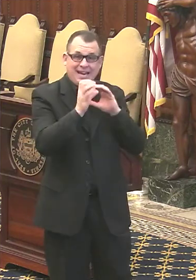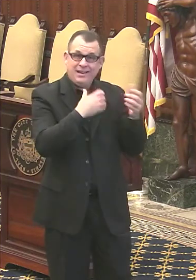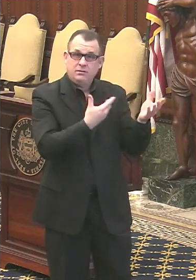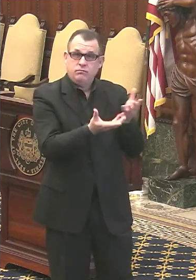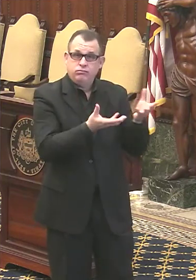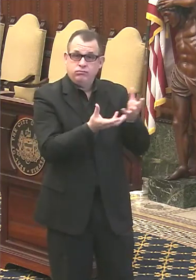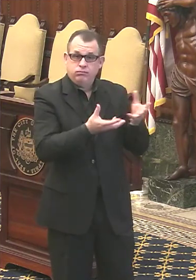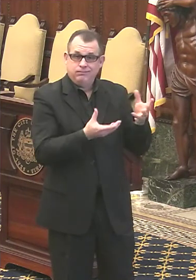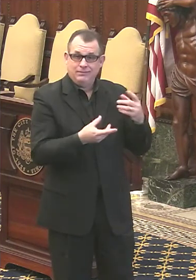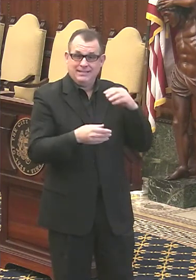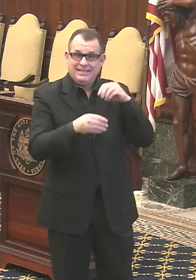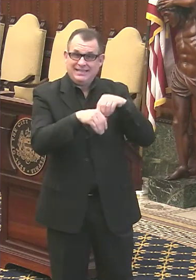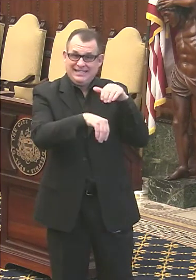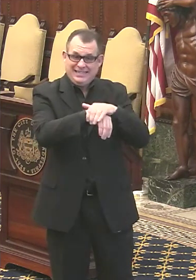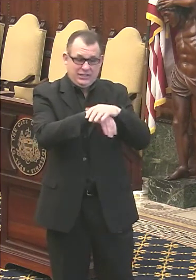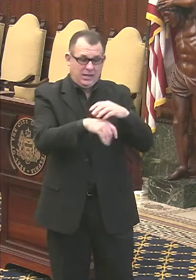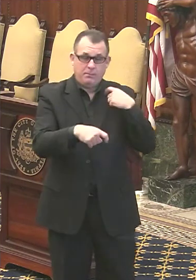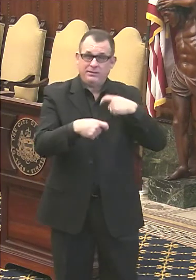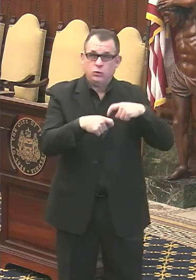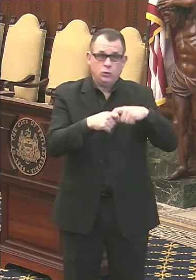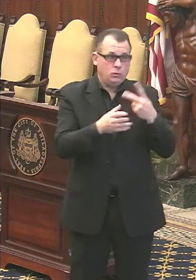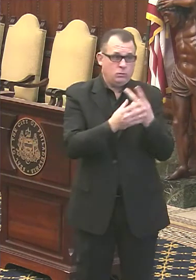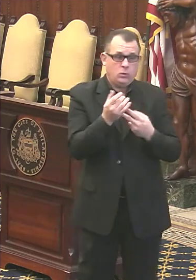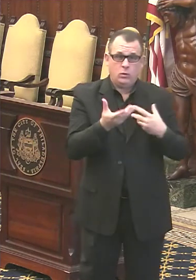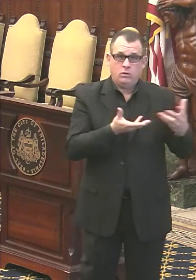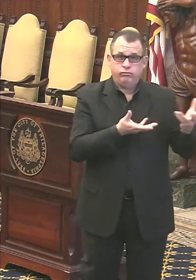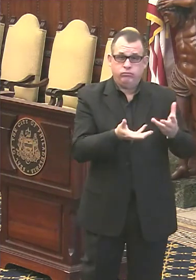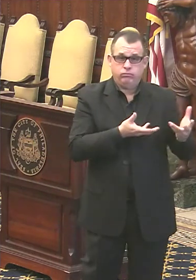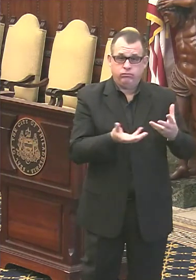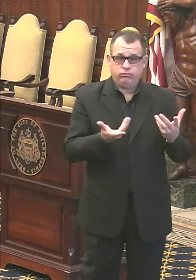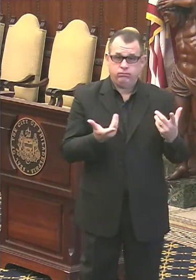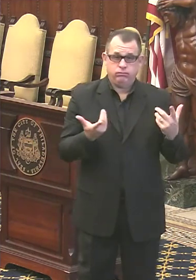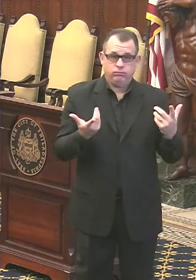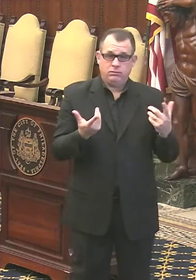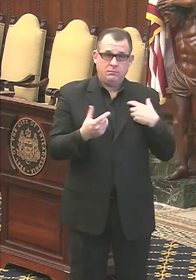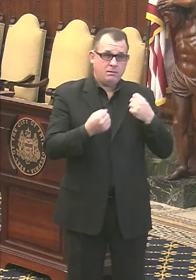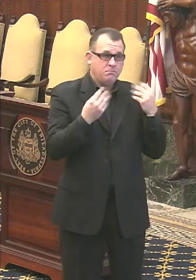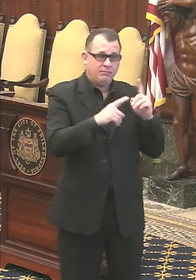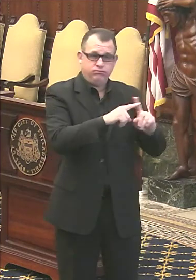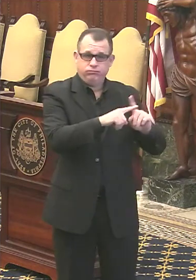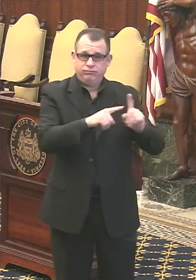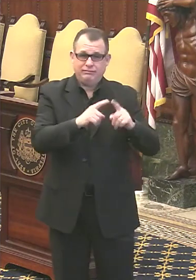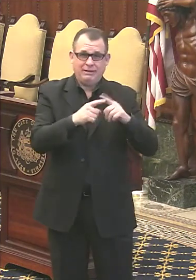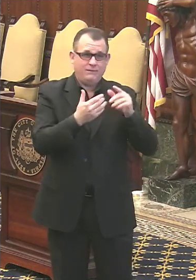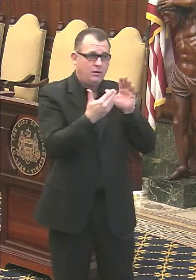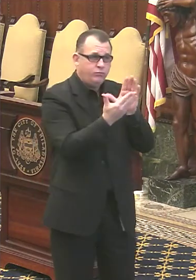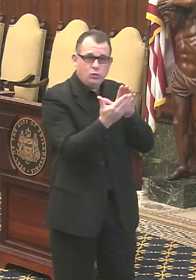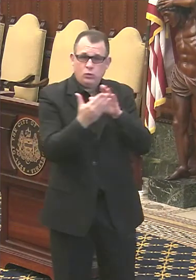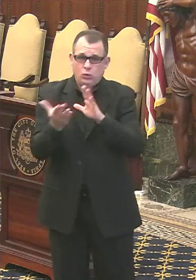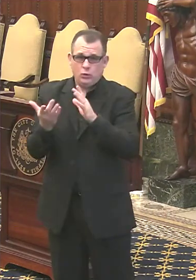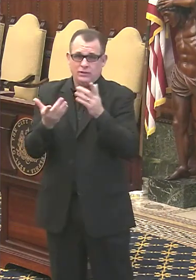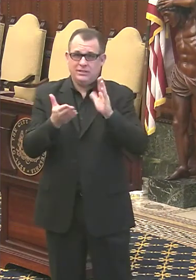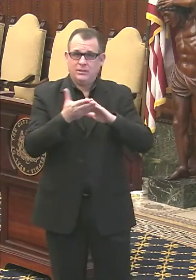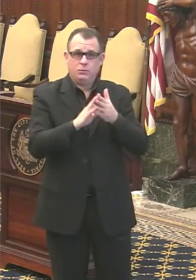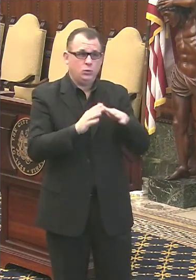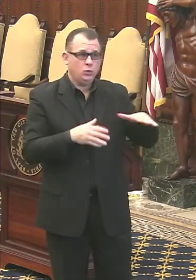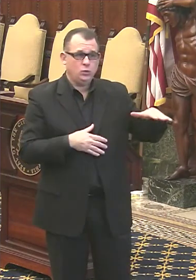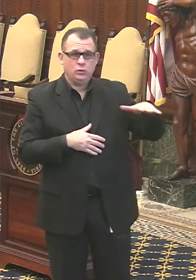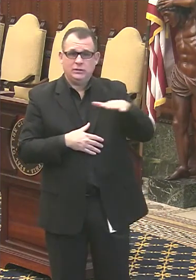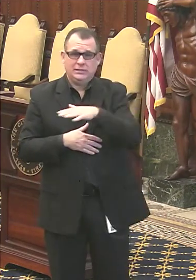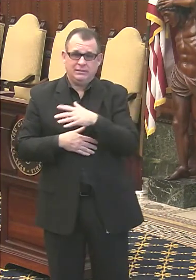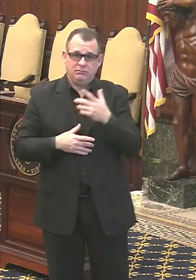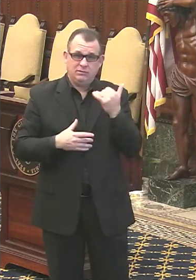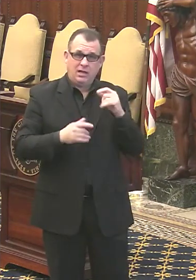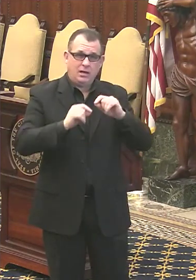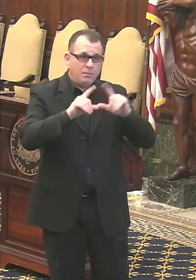just in English, but they're also in Spanish. And they're directed through a variety of different channels to, uh, Hispanic community, uh, through, you publications as well